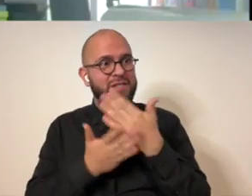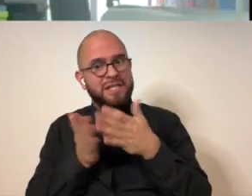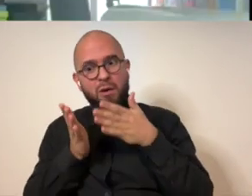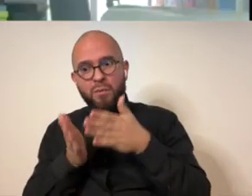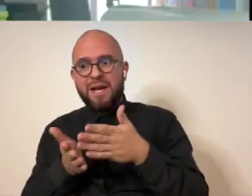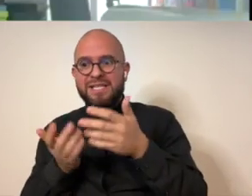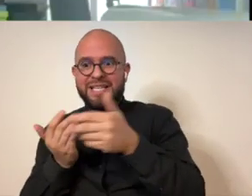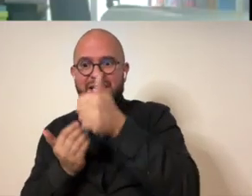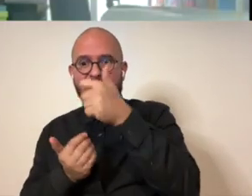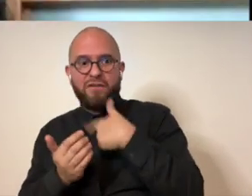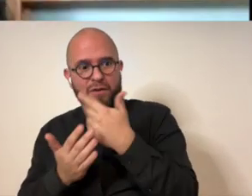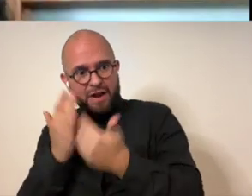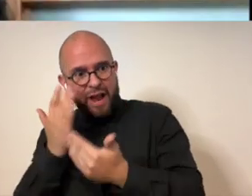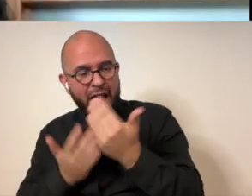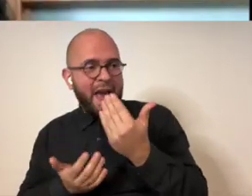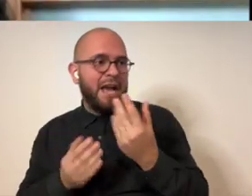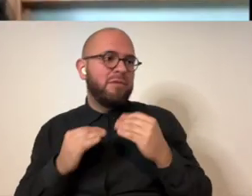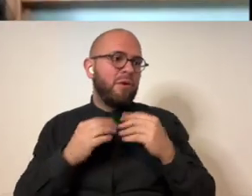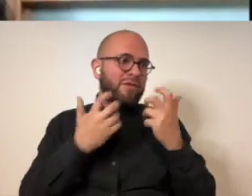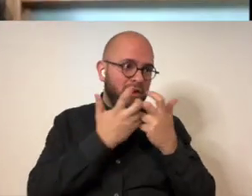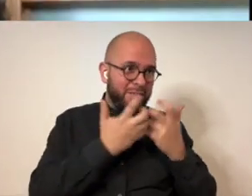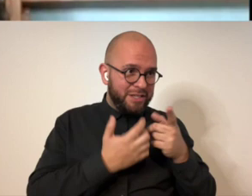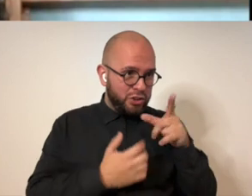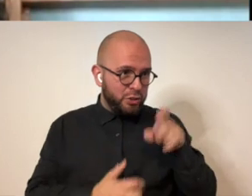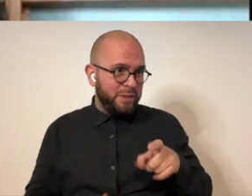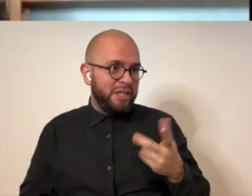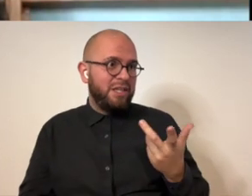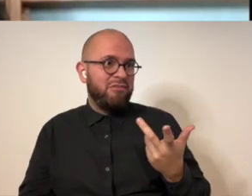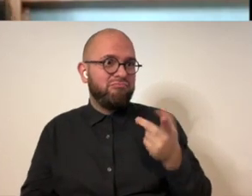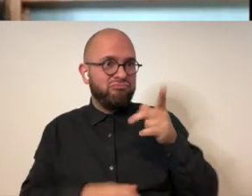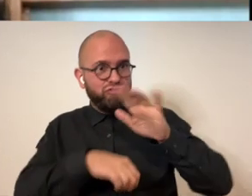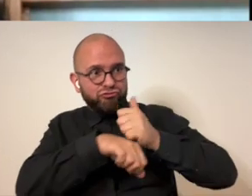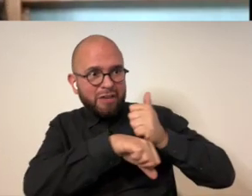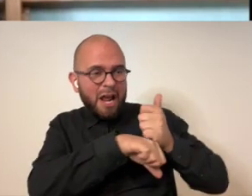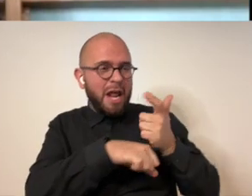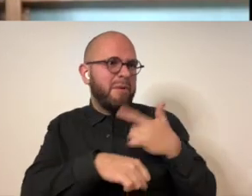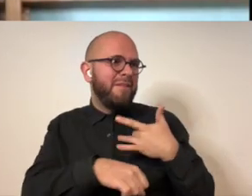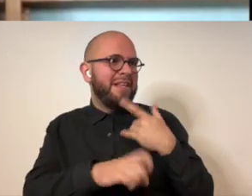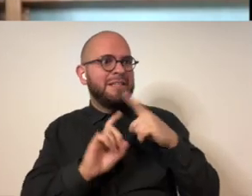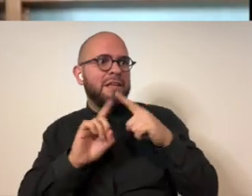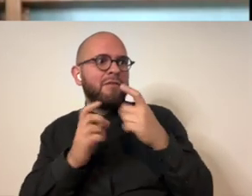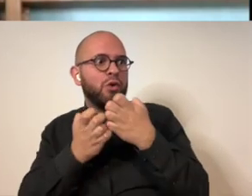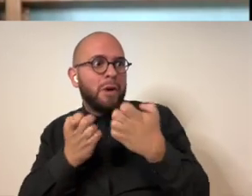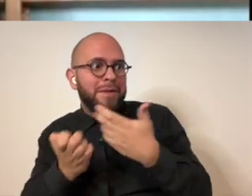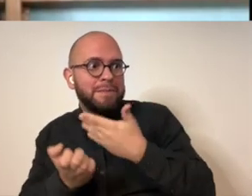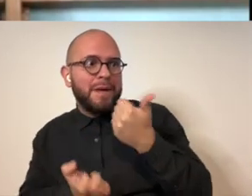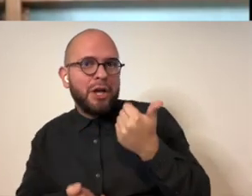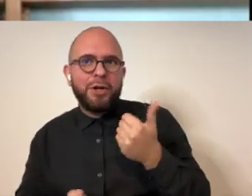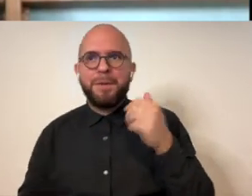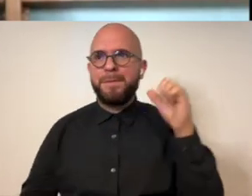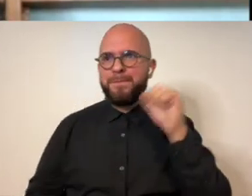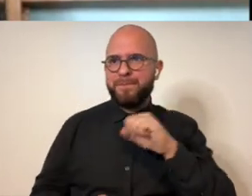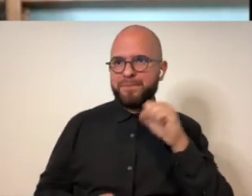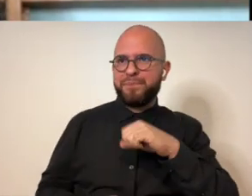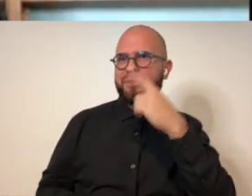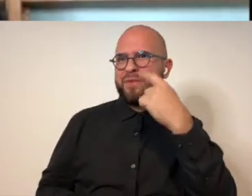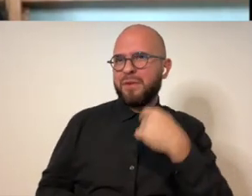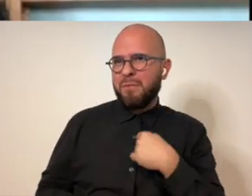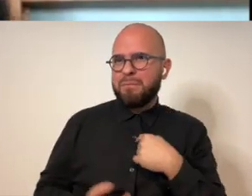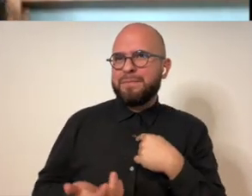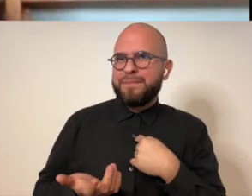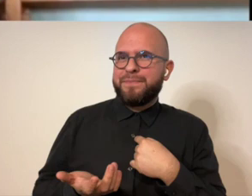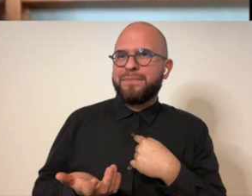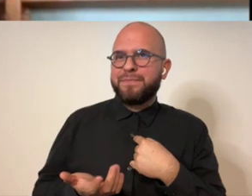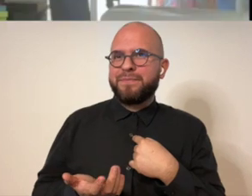finding like there's certain ways that just make it a lot easier for your hands and for more of the accommodations that you need like some different equipment